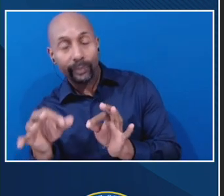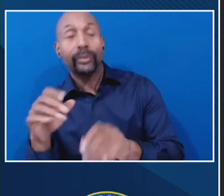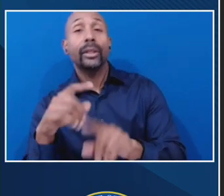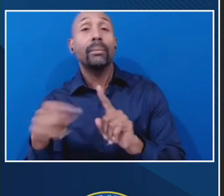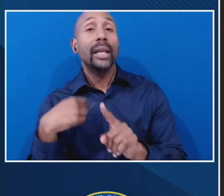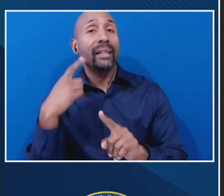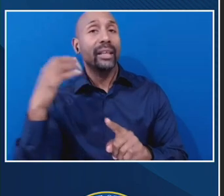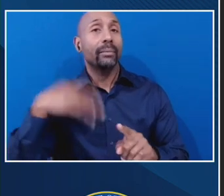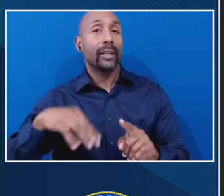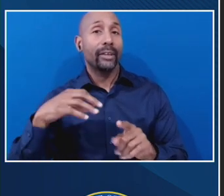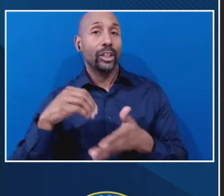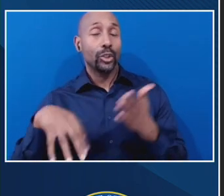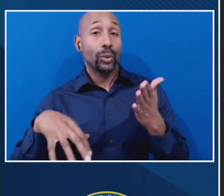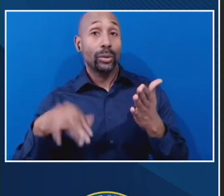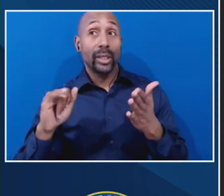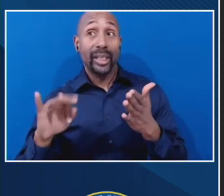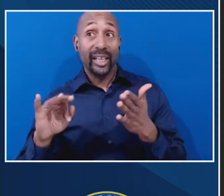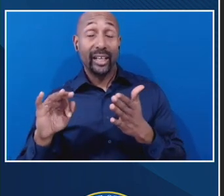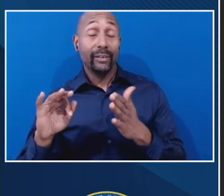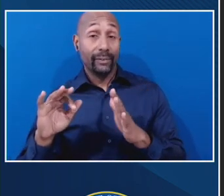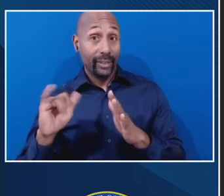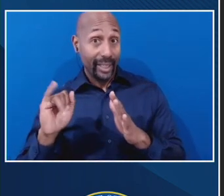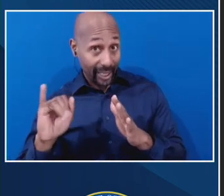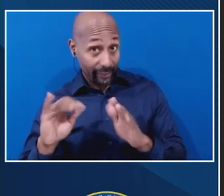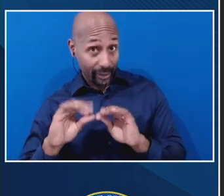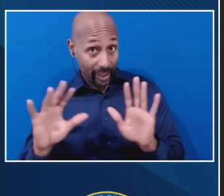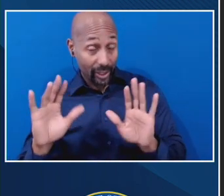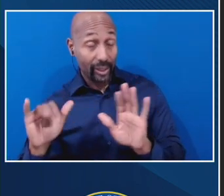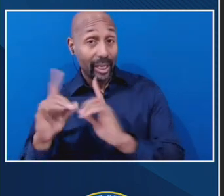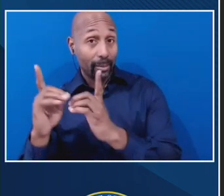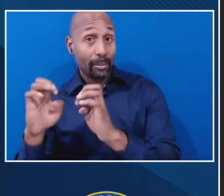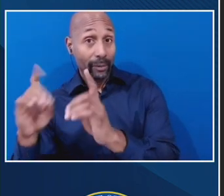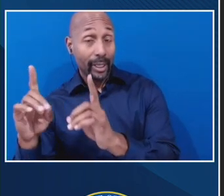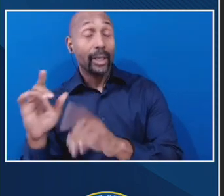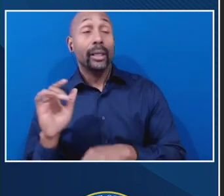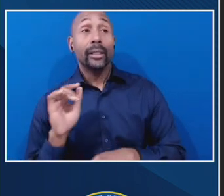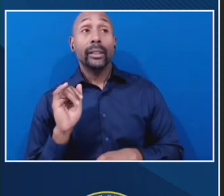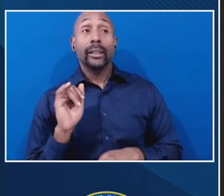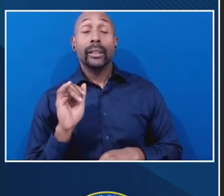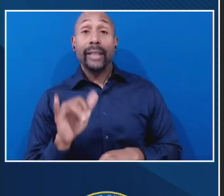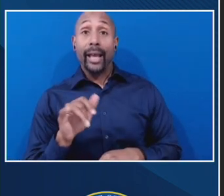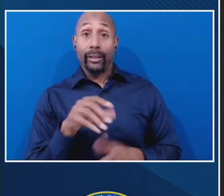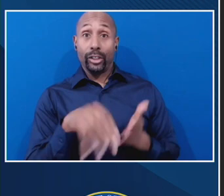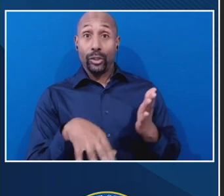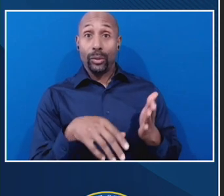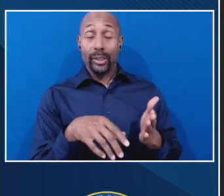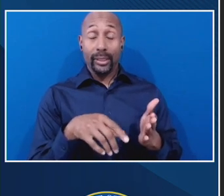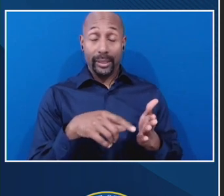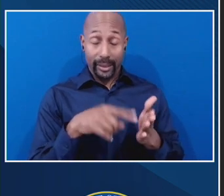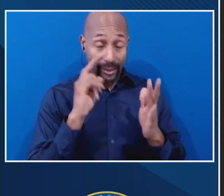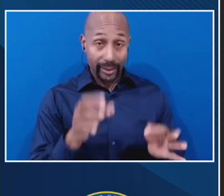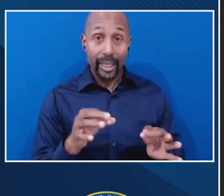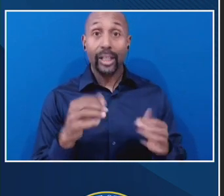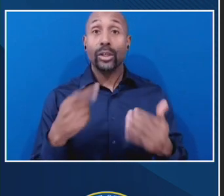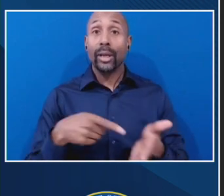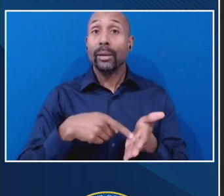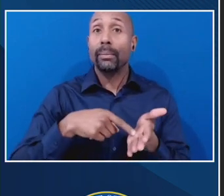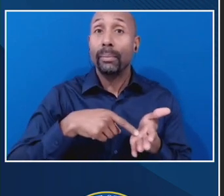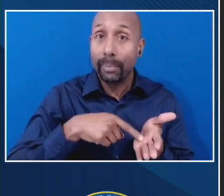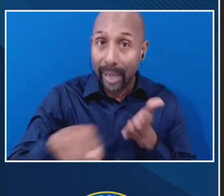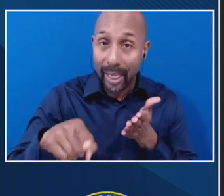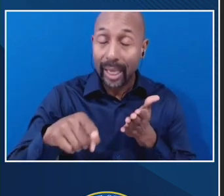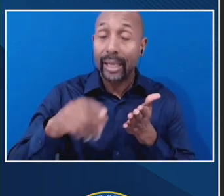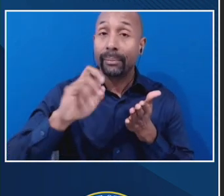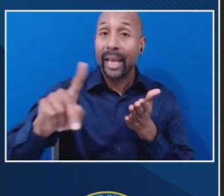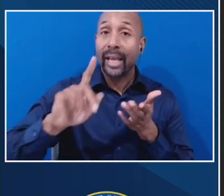department that if they do choose to repay, um, this overpayment right away, they will avoid occurring interest. Whereas I'm